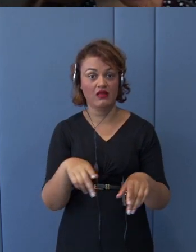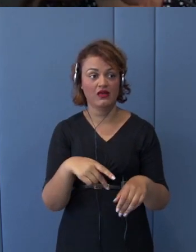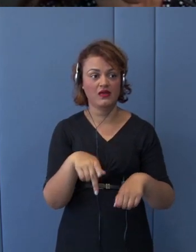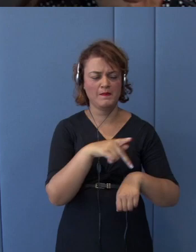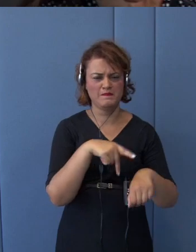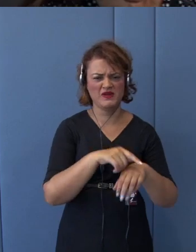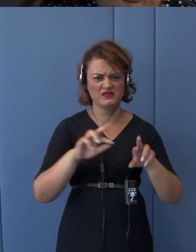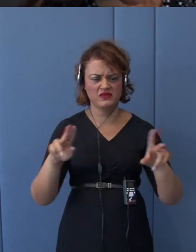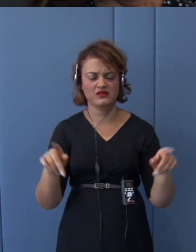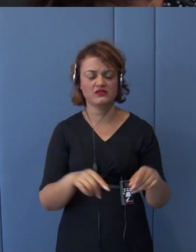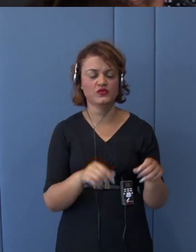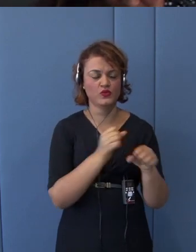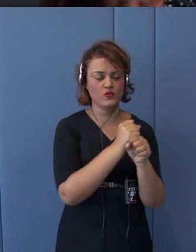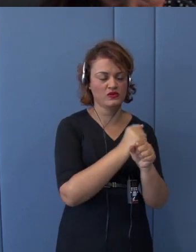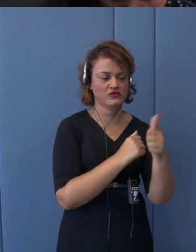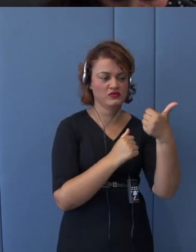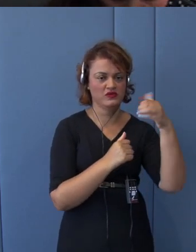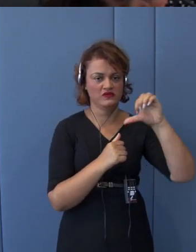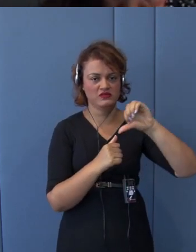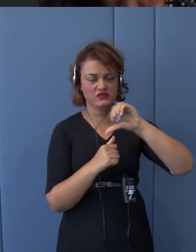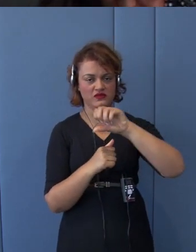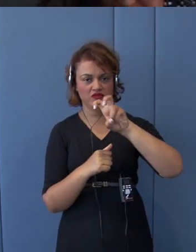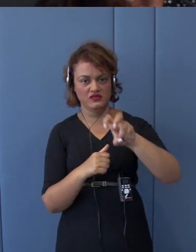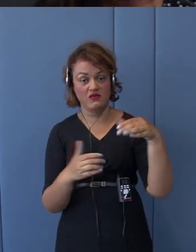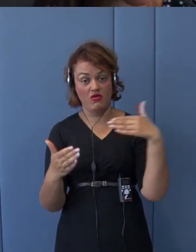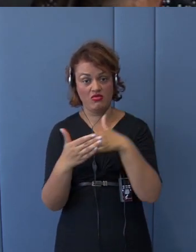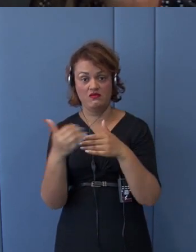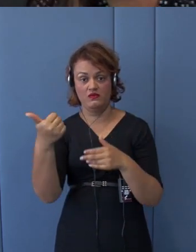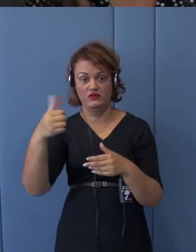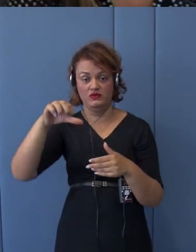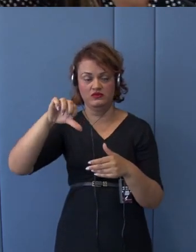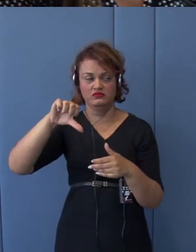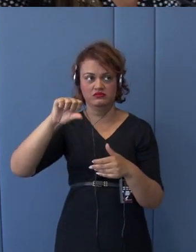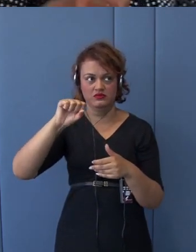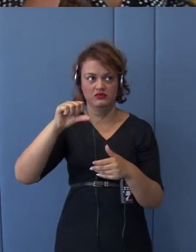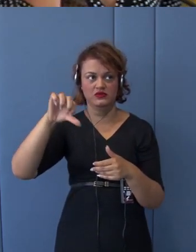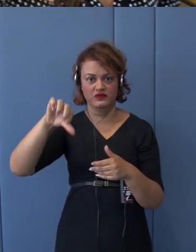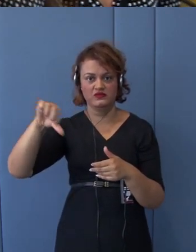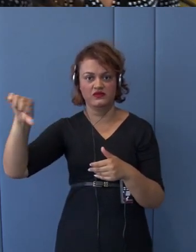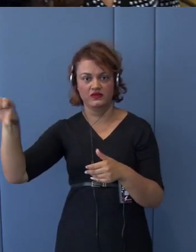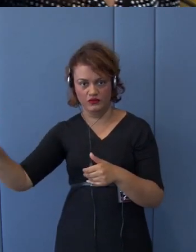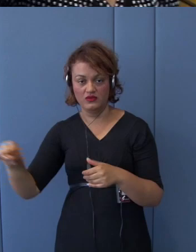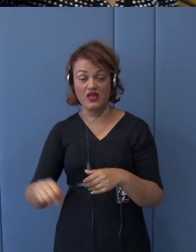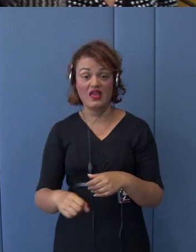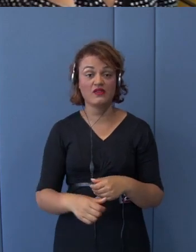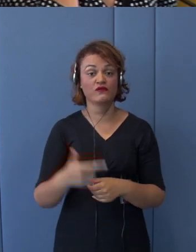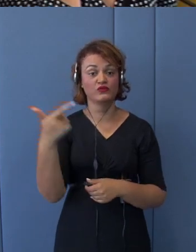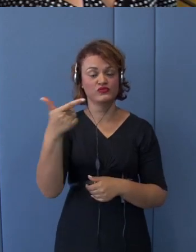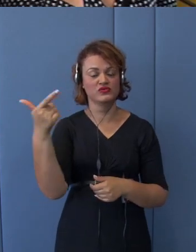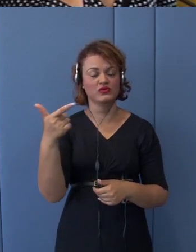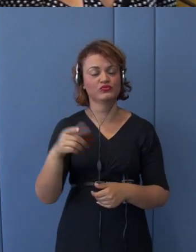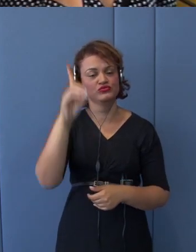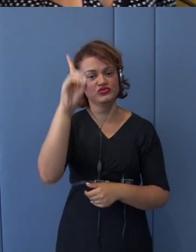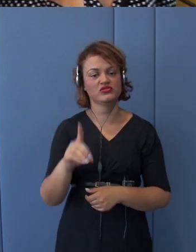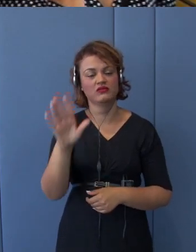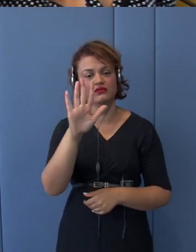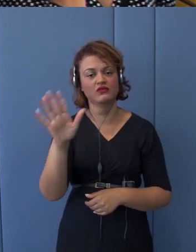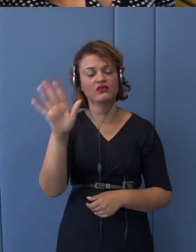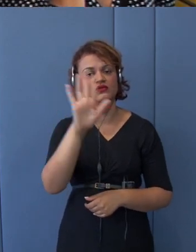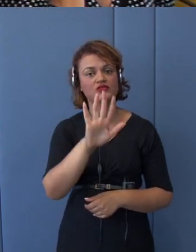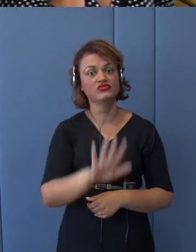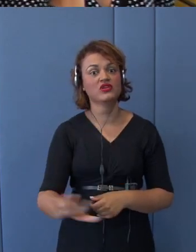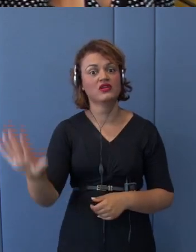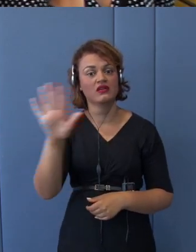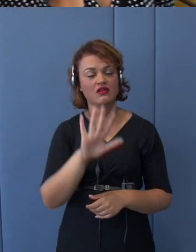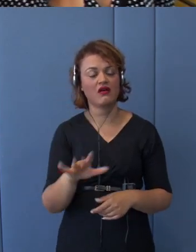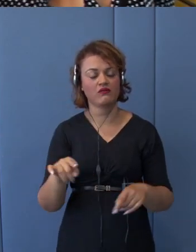1998. He was Deputy Director General of the Economic Affairs Bureau, Ministry of Foreign Affairs of Japan